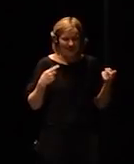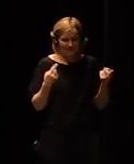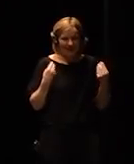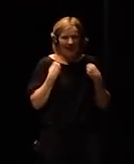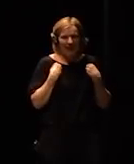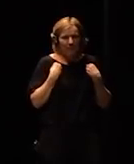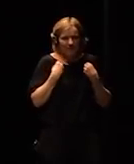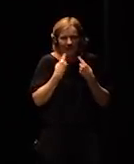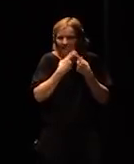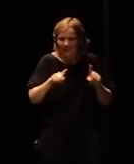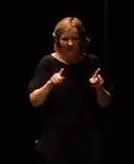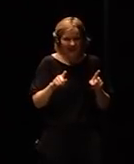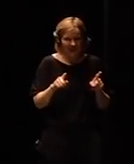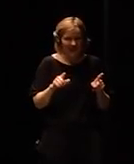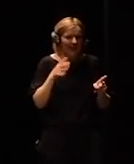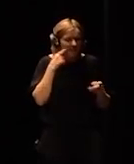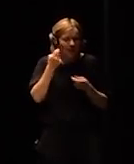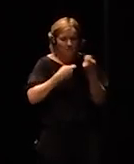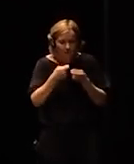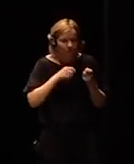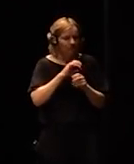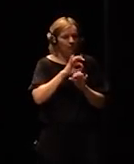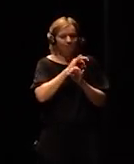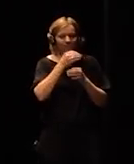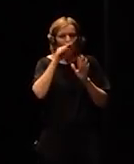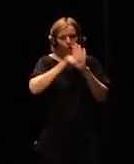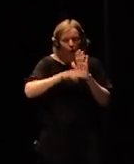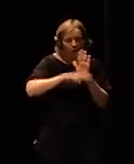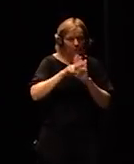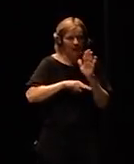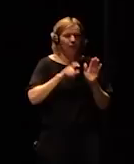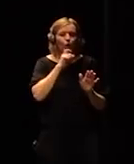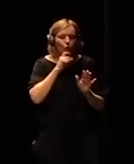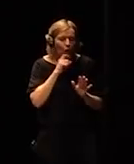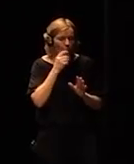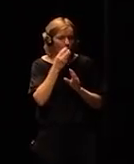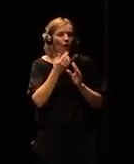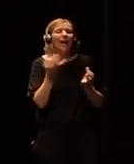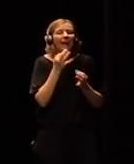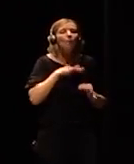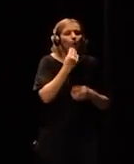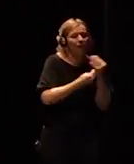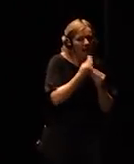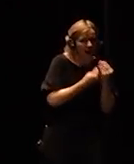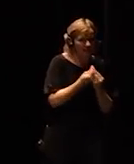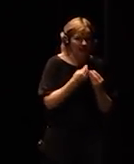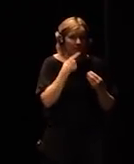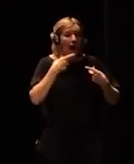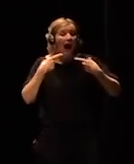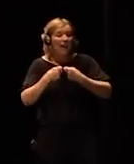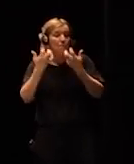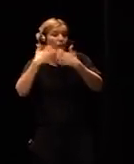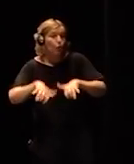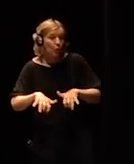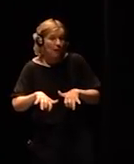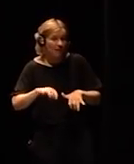we have to have regulation and understanding of what is okay to do and what is not automatic weapons that kill people without human